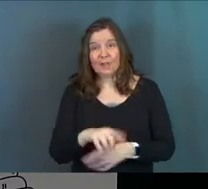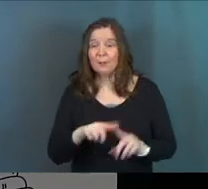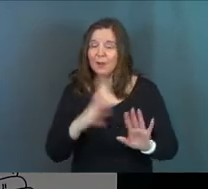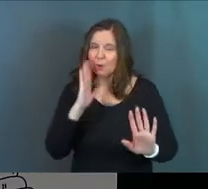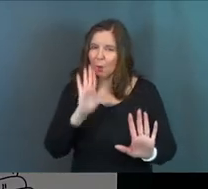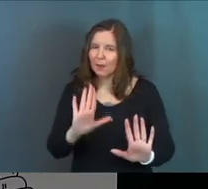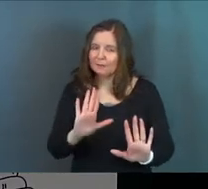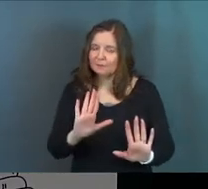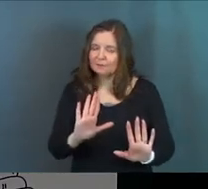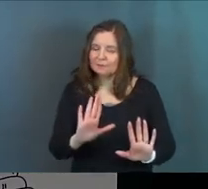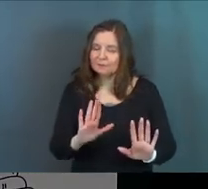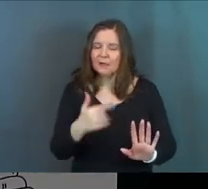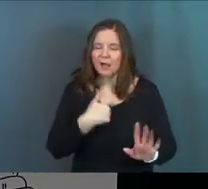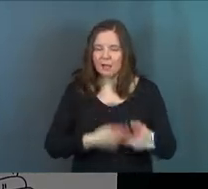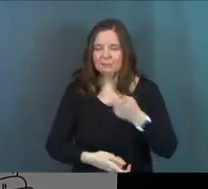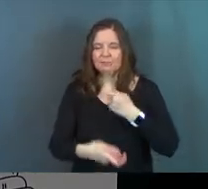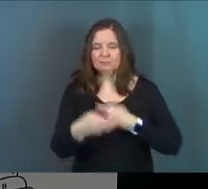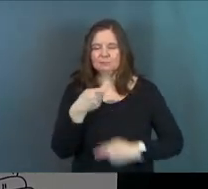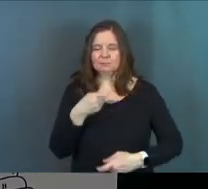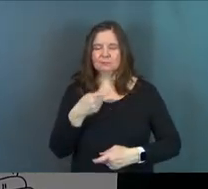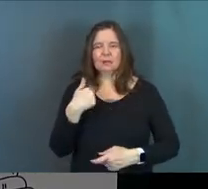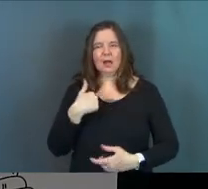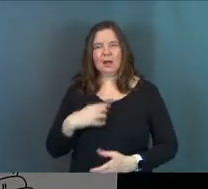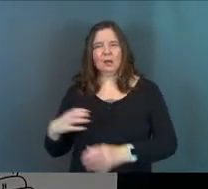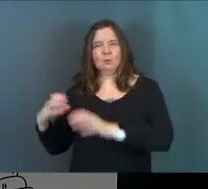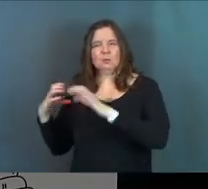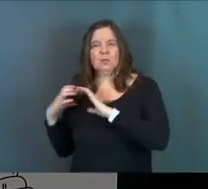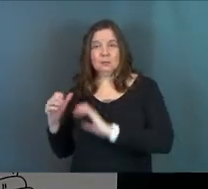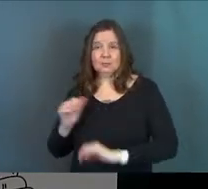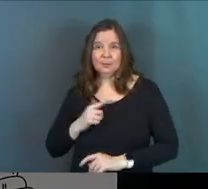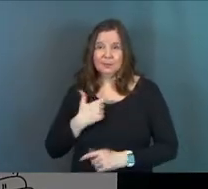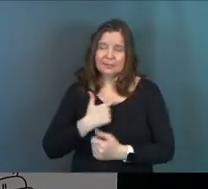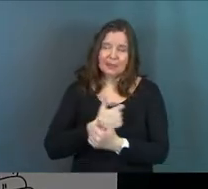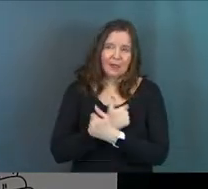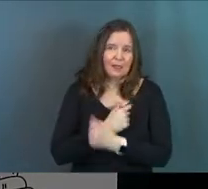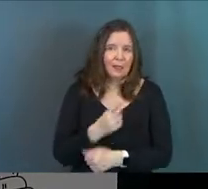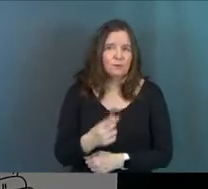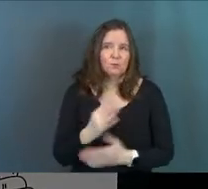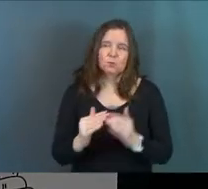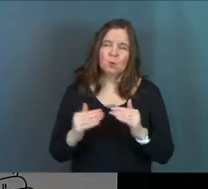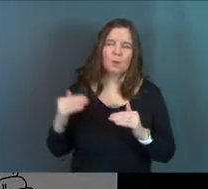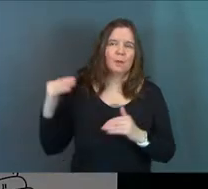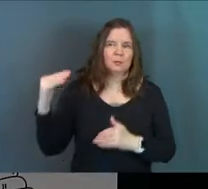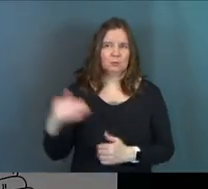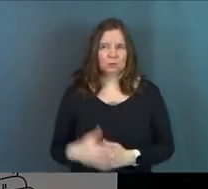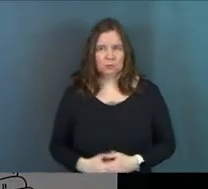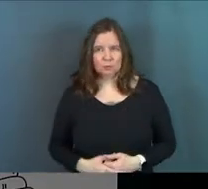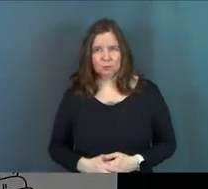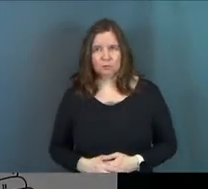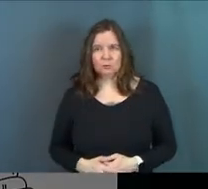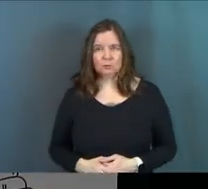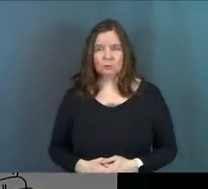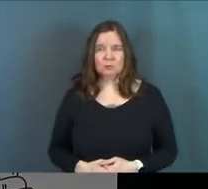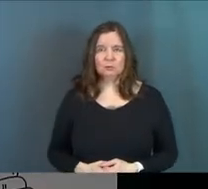what? I'll do it. Because I love you so much.